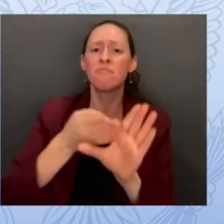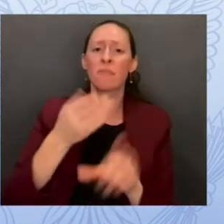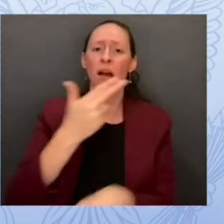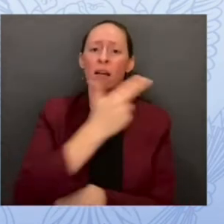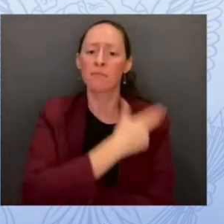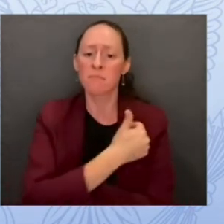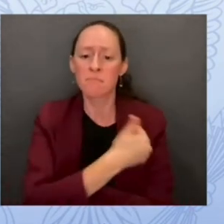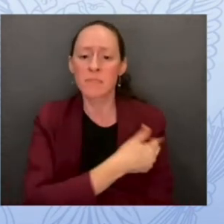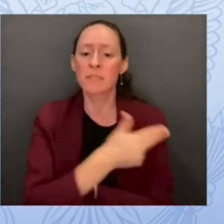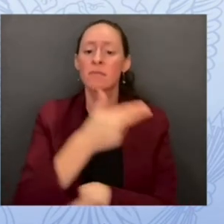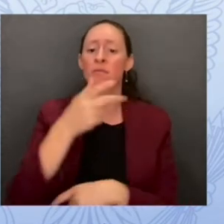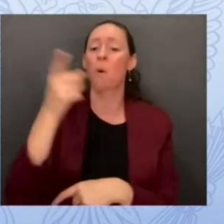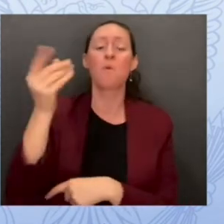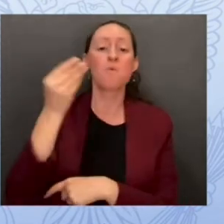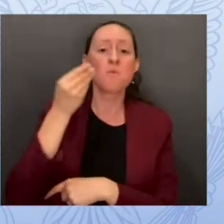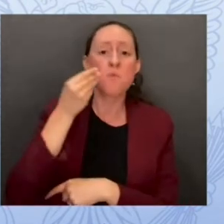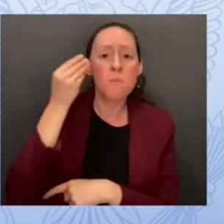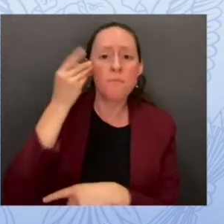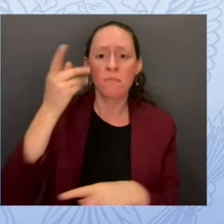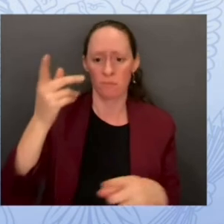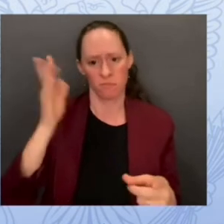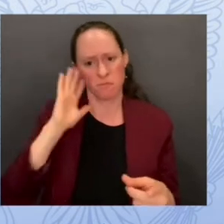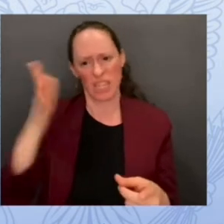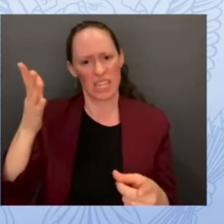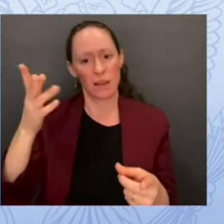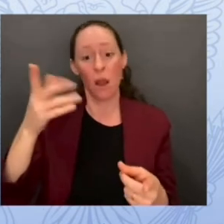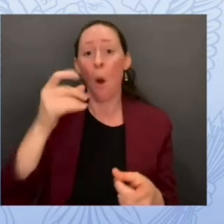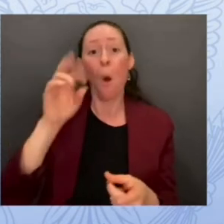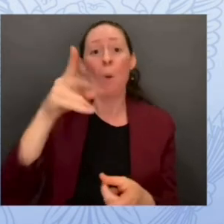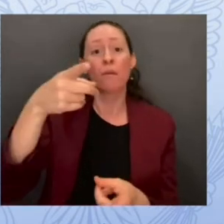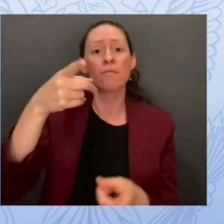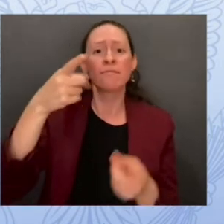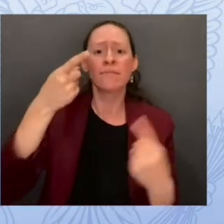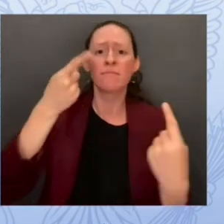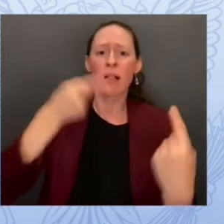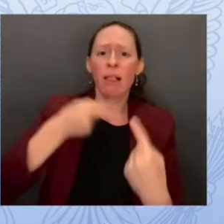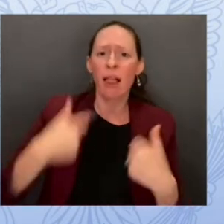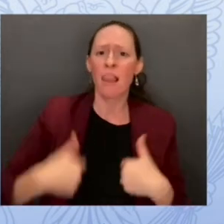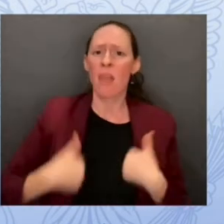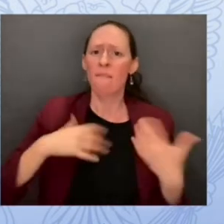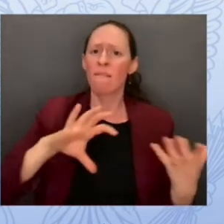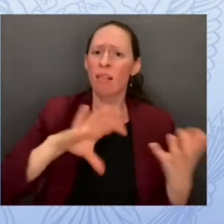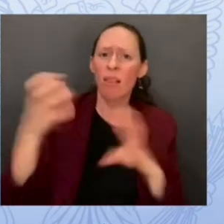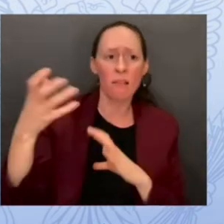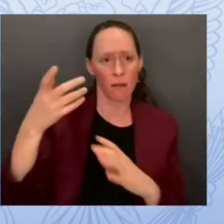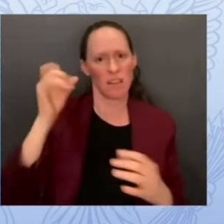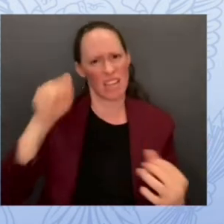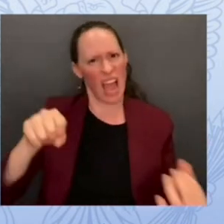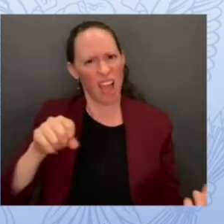not wait until a crisis comes to start preparing for one. An ounce...